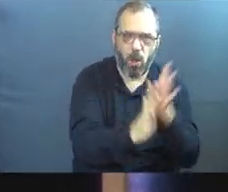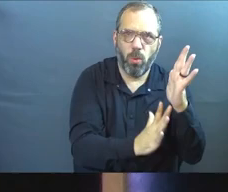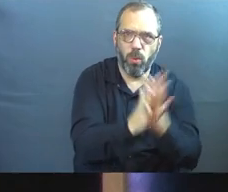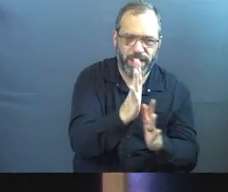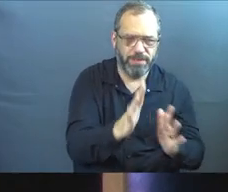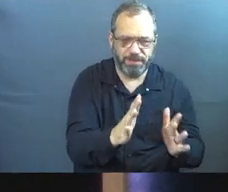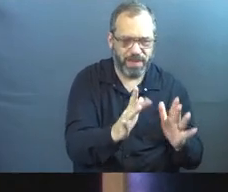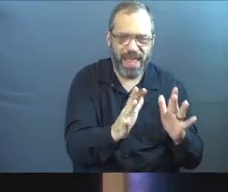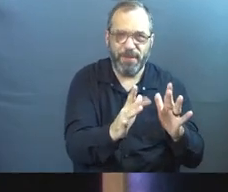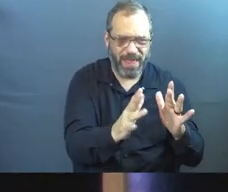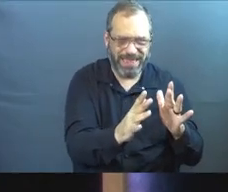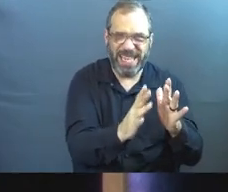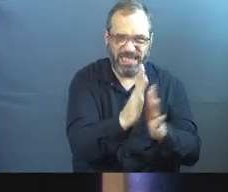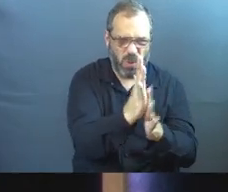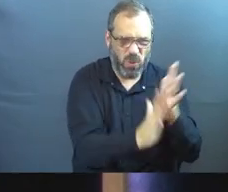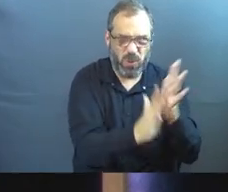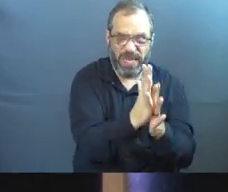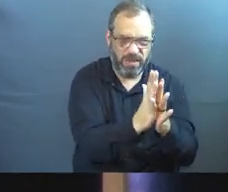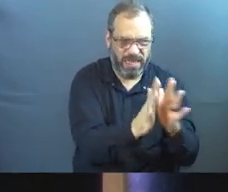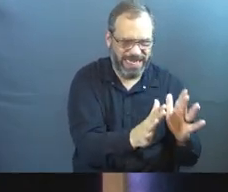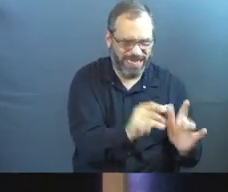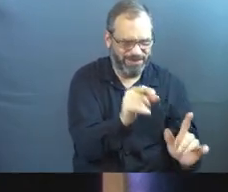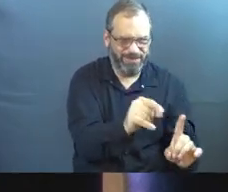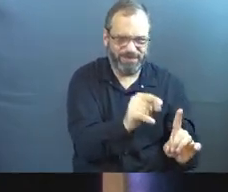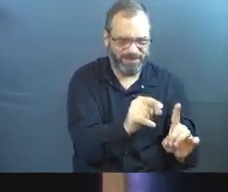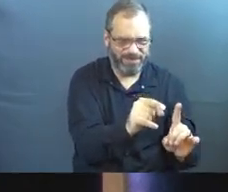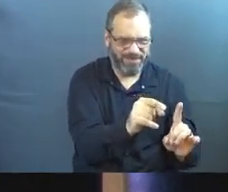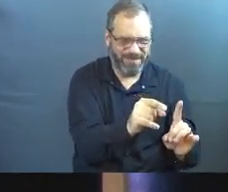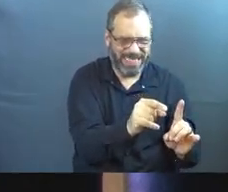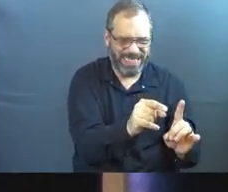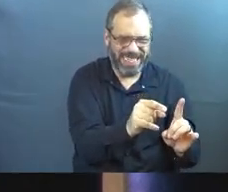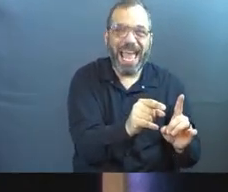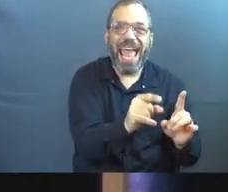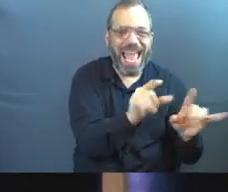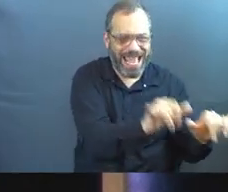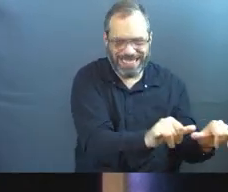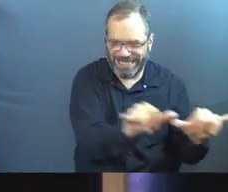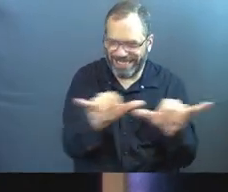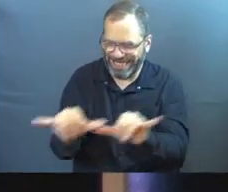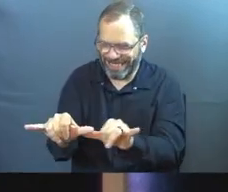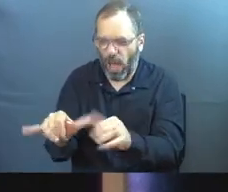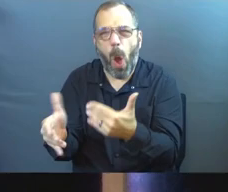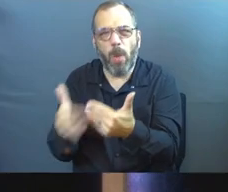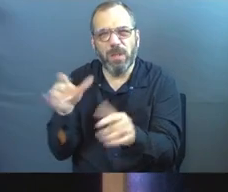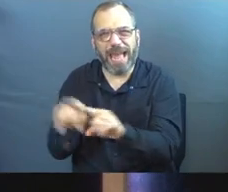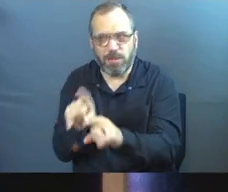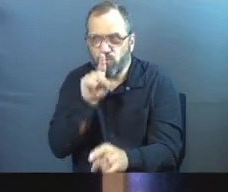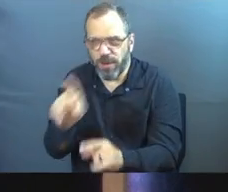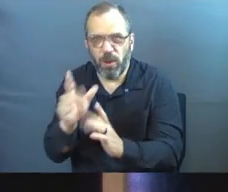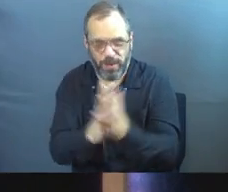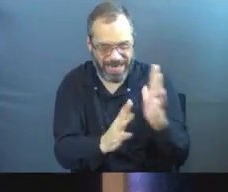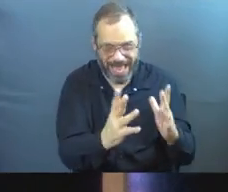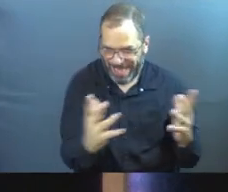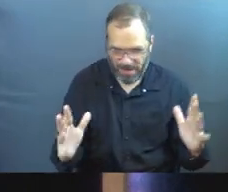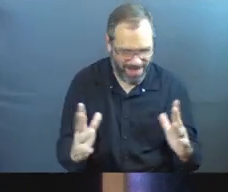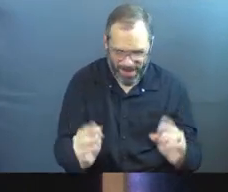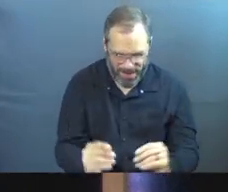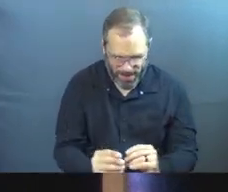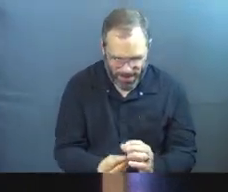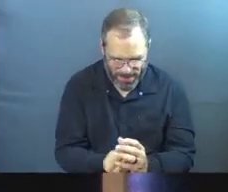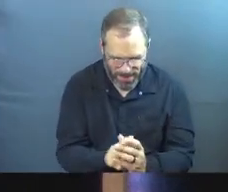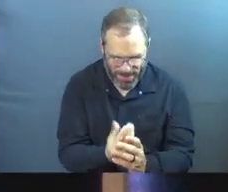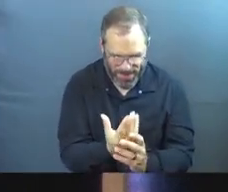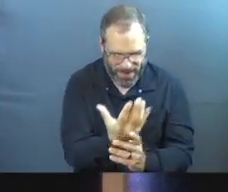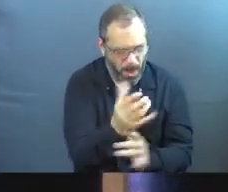this wheat, this particular thing, it is a close cousin to actual wheat. And when they're growing up together, they